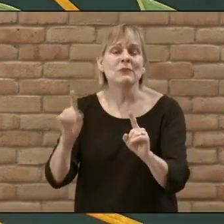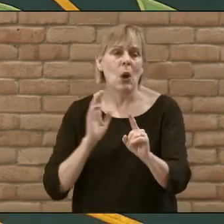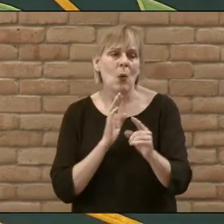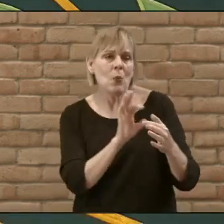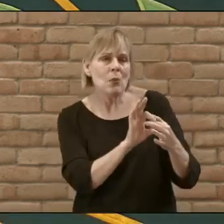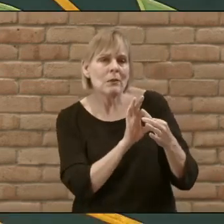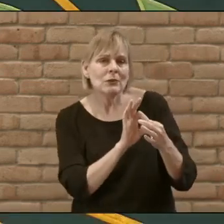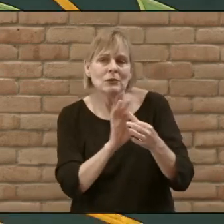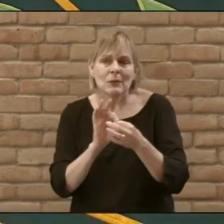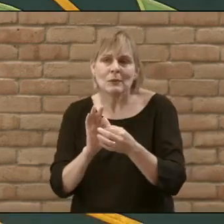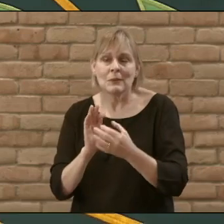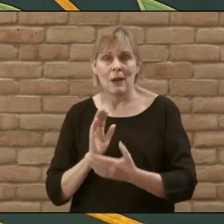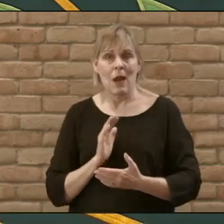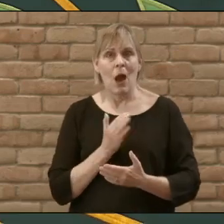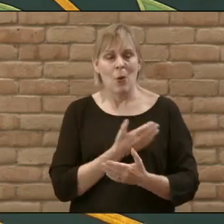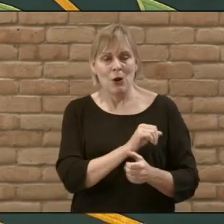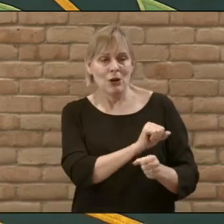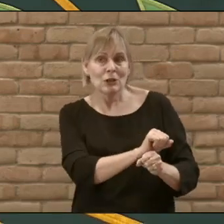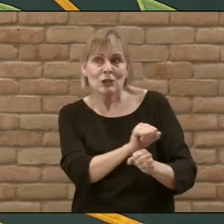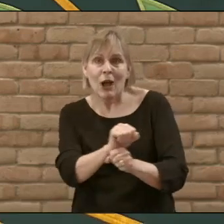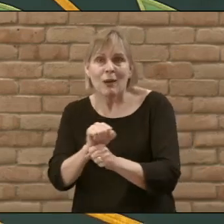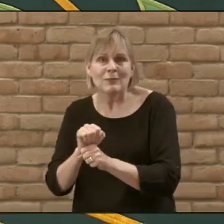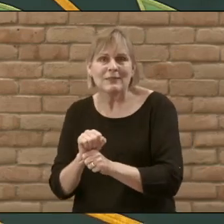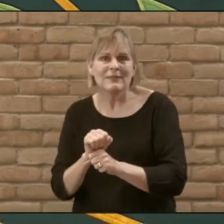relationships into our jobs